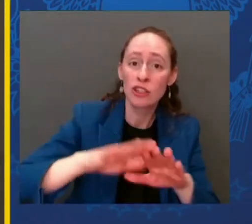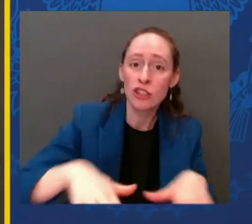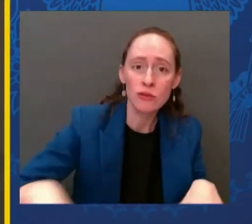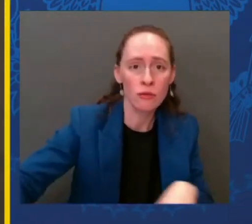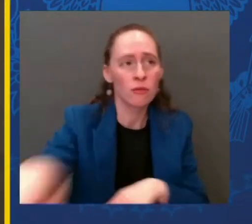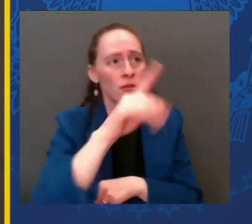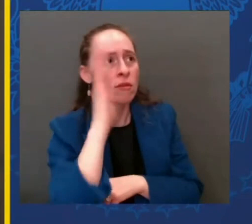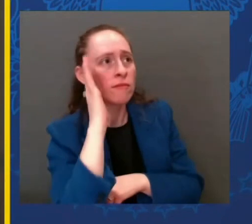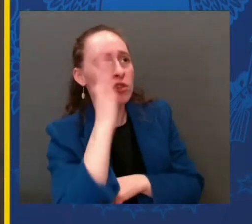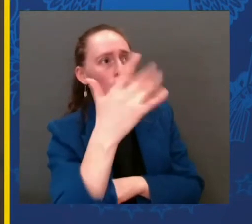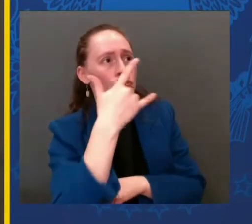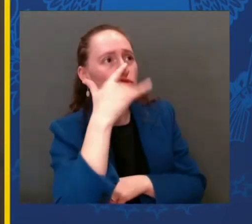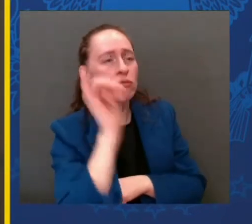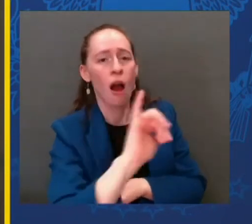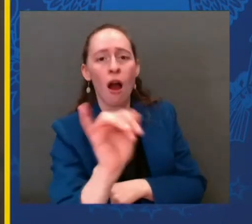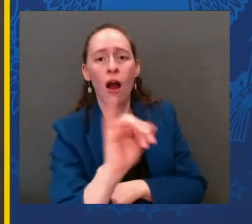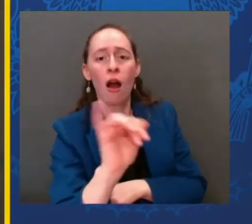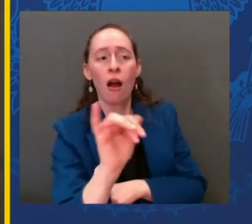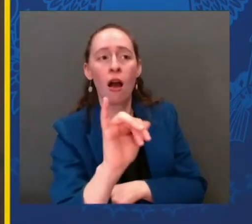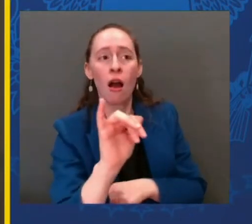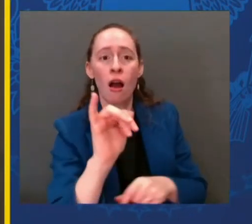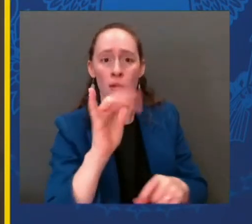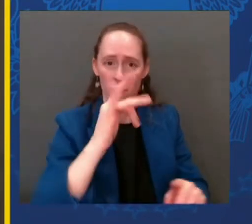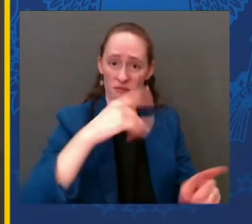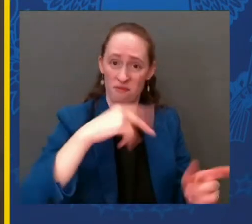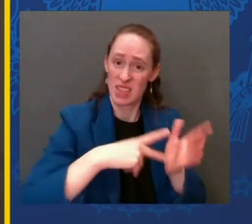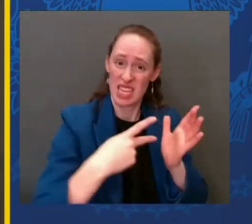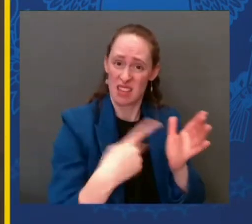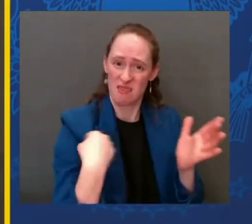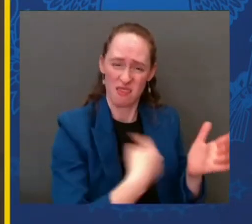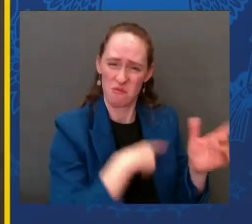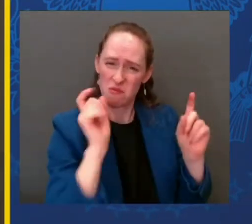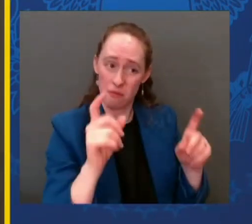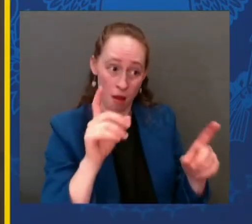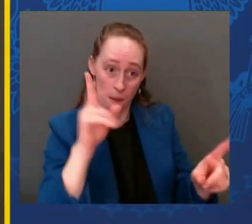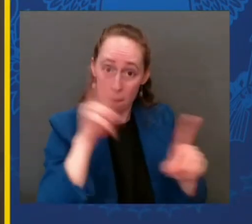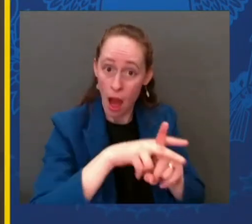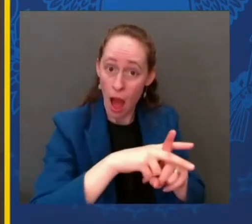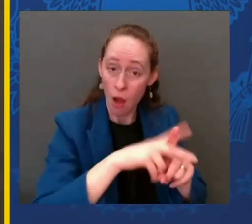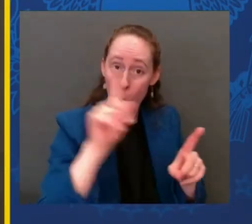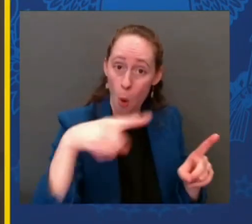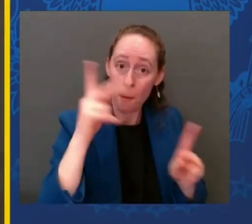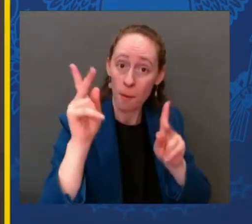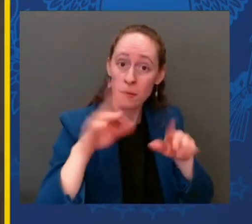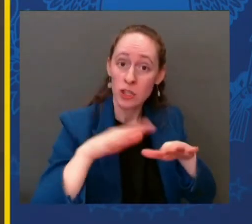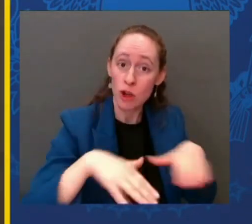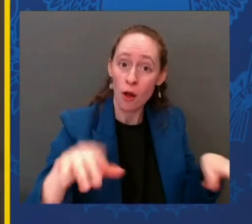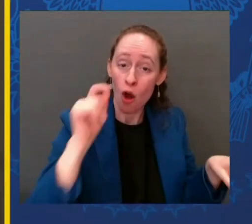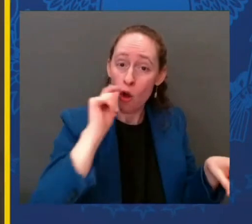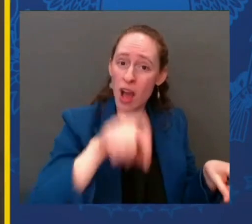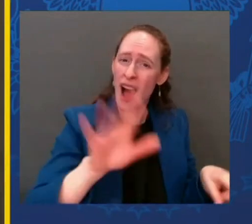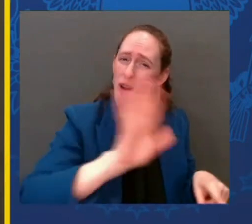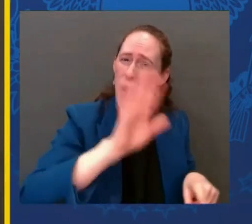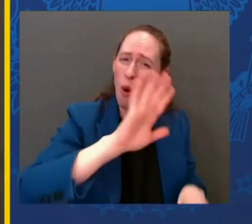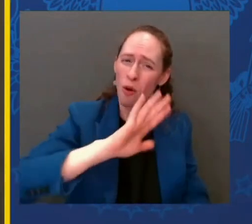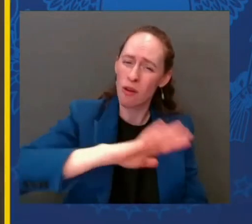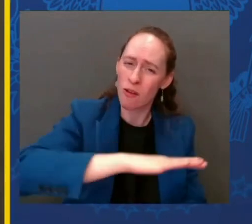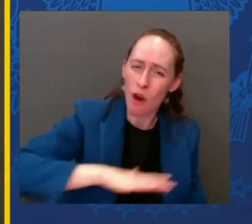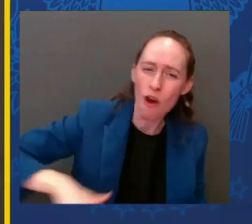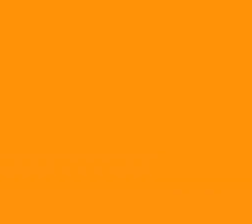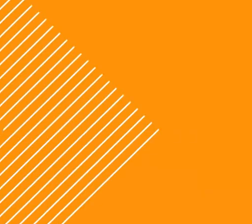when it comes to supporting Ukraine. We'll have much more on that throughout the day, right here on WCNC Charlotte, as well as tonight on NBC Nightly News with Lester Holt.